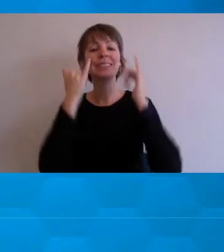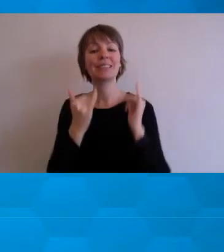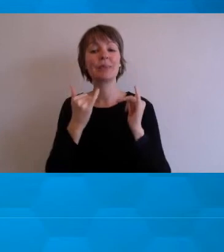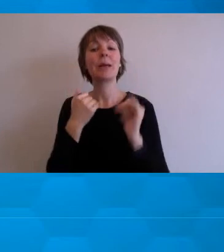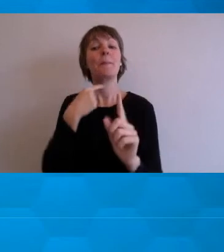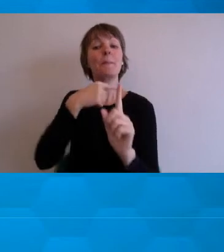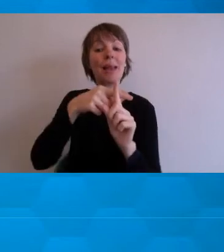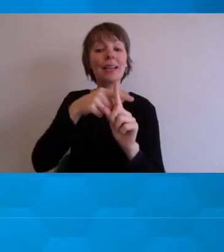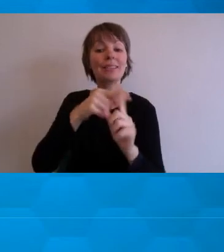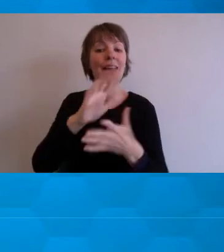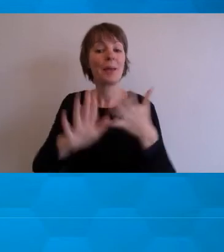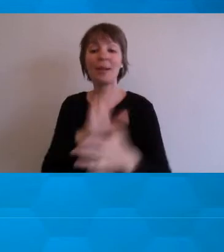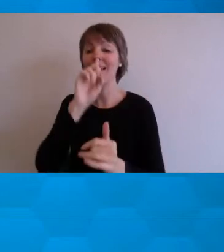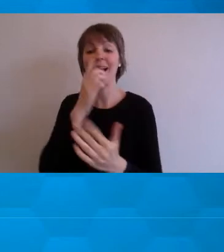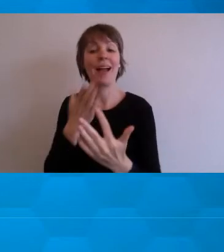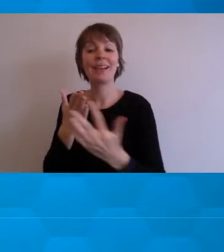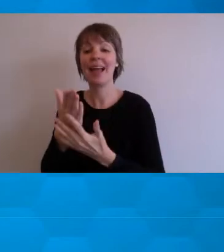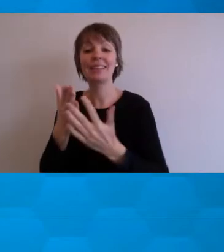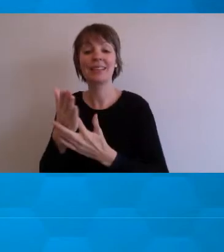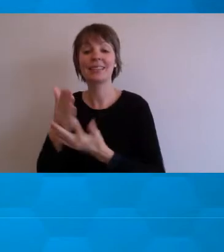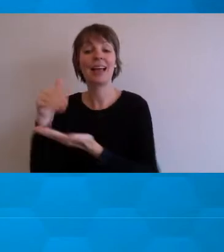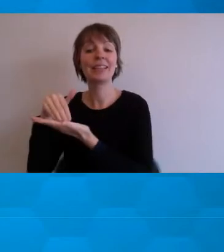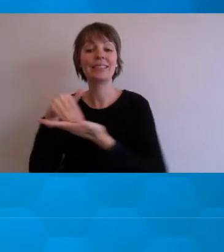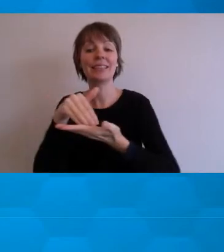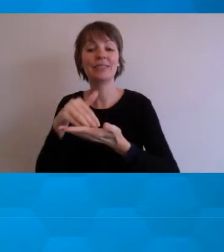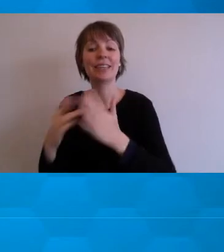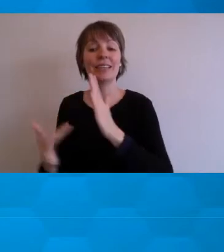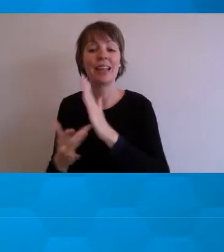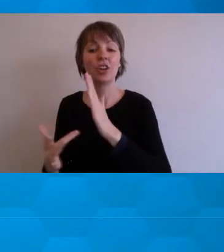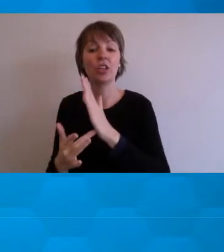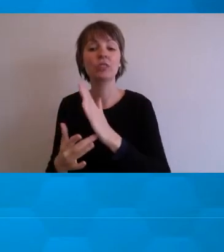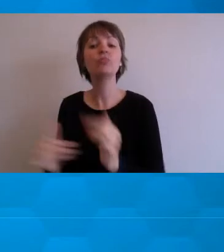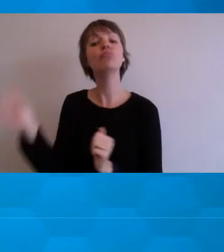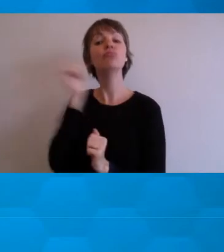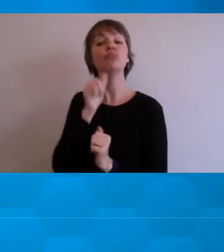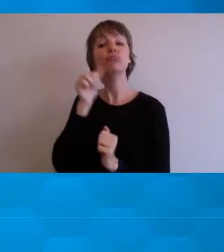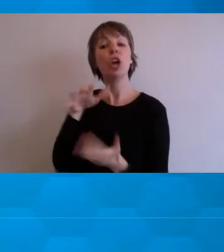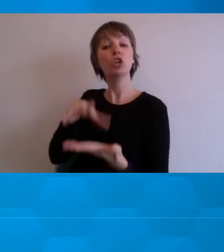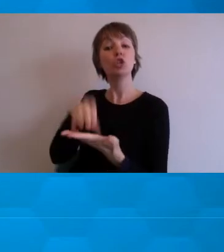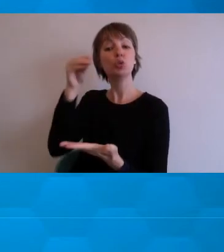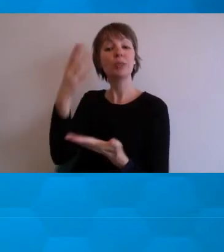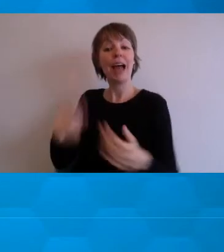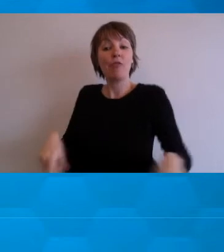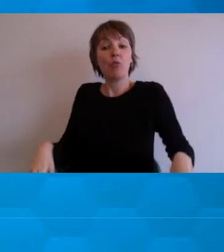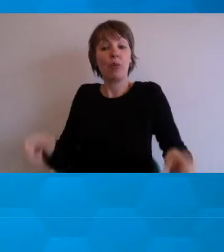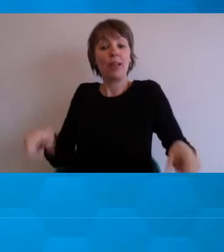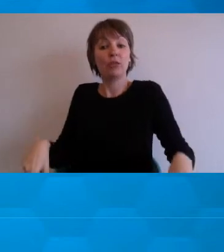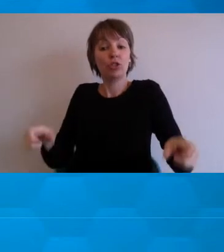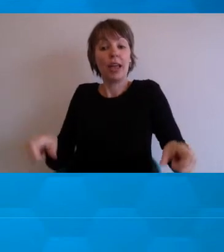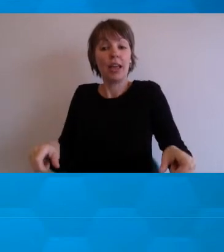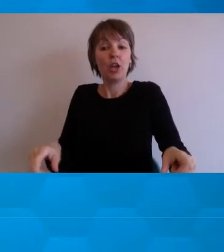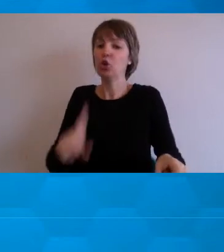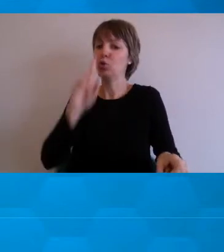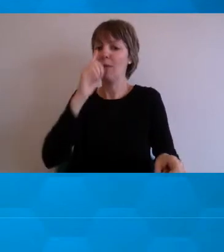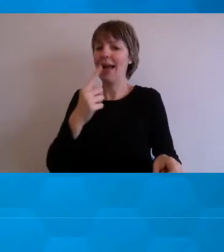You wouldn't tell a student in a wheelchair they can't bring their chair into an examination hall. So, you shouldn't block access to assistive